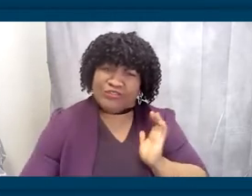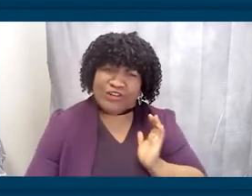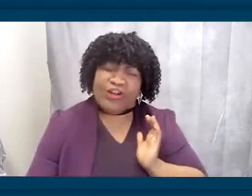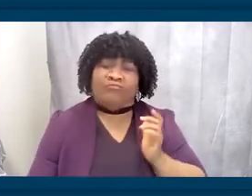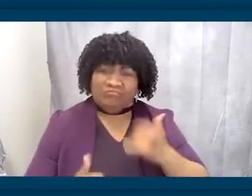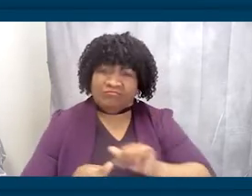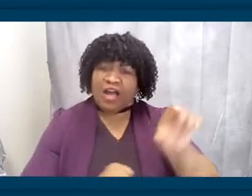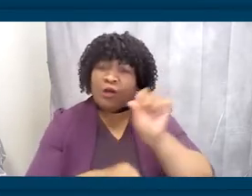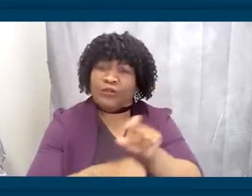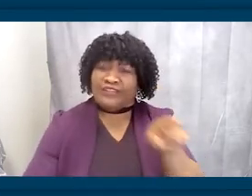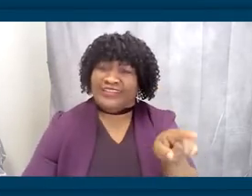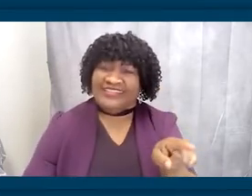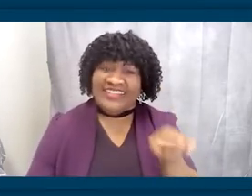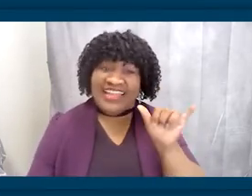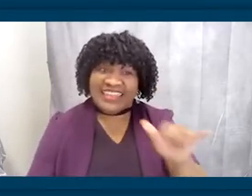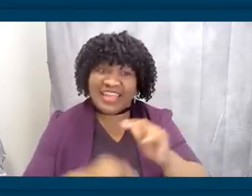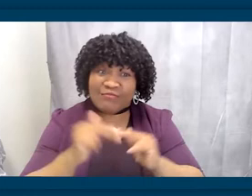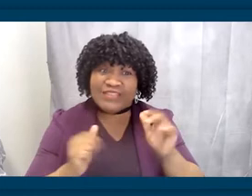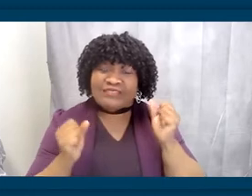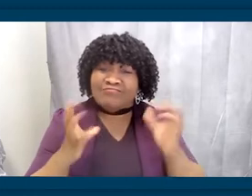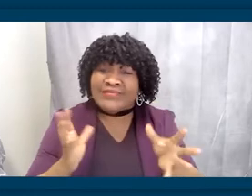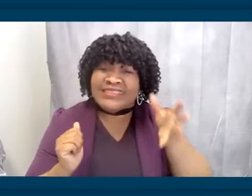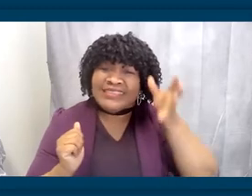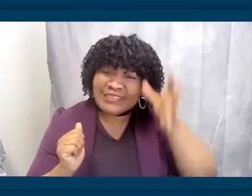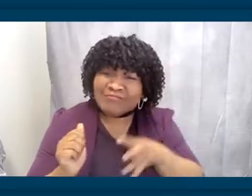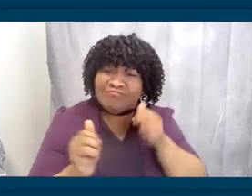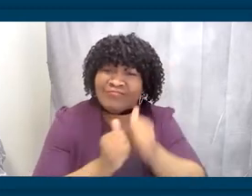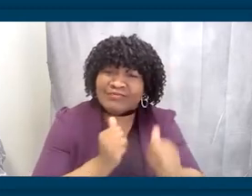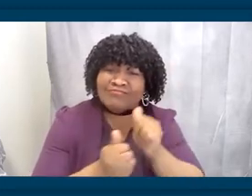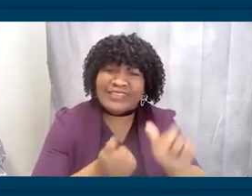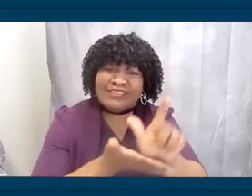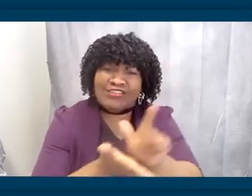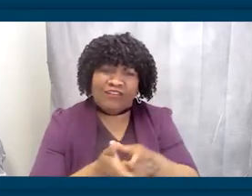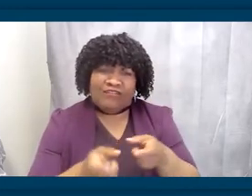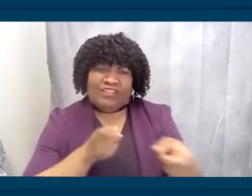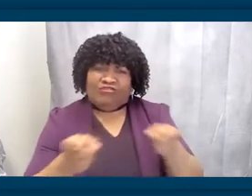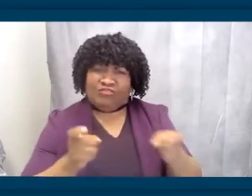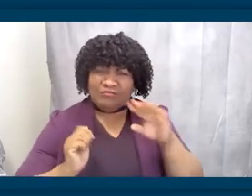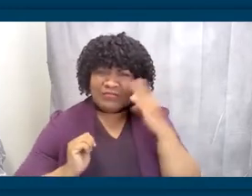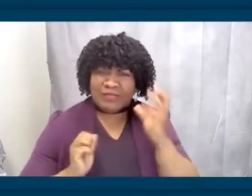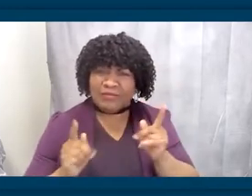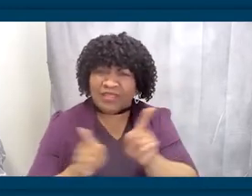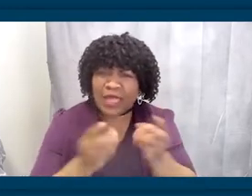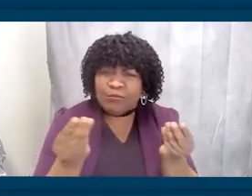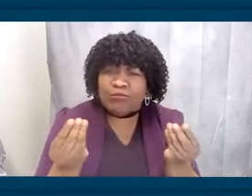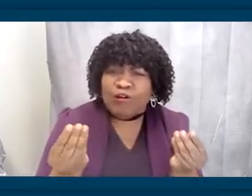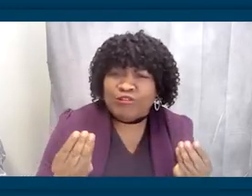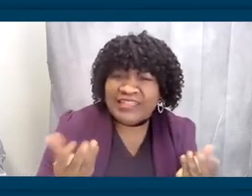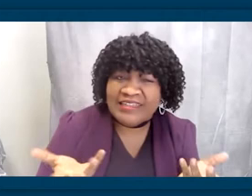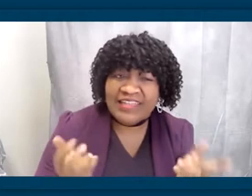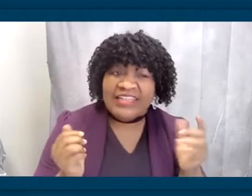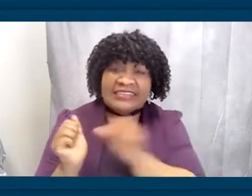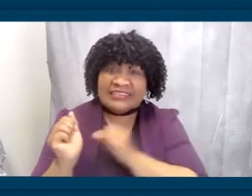property. In that building where senators and representatives had once extolled the virtues of lynching and segregation.